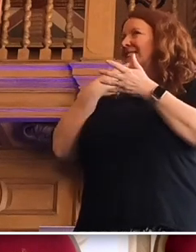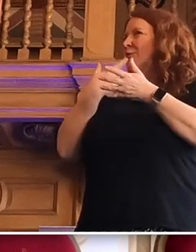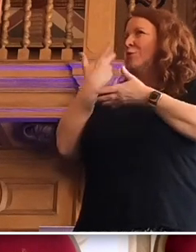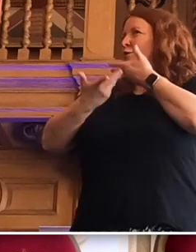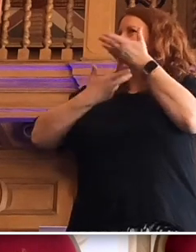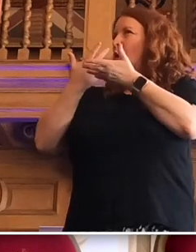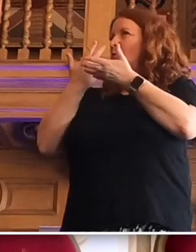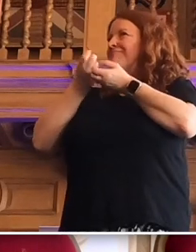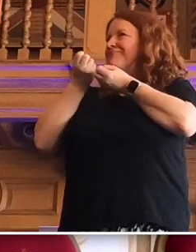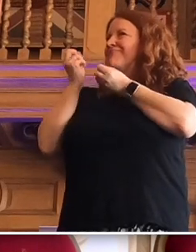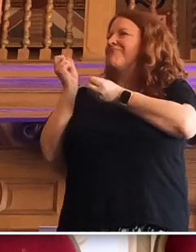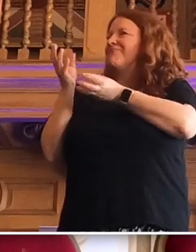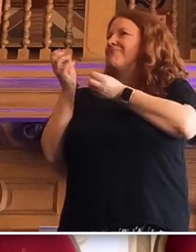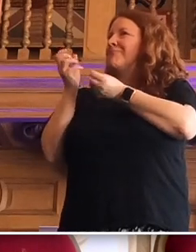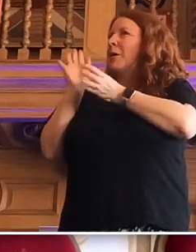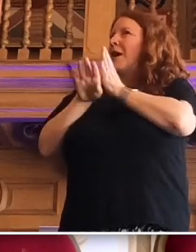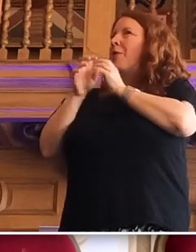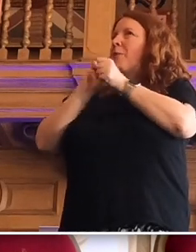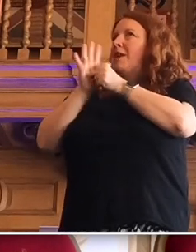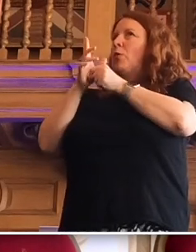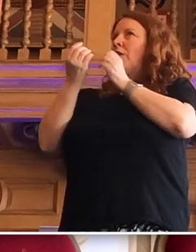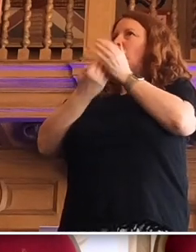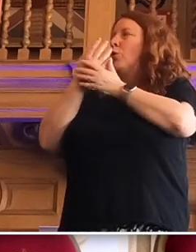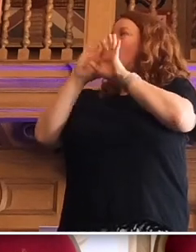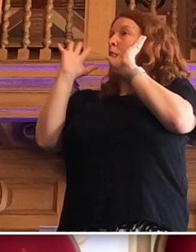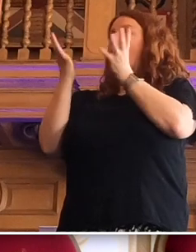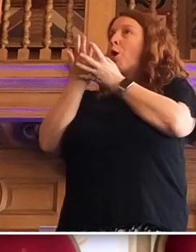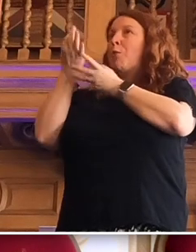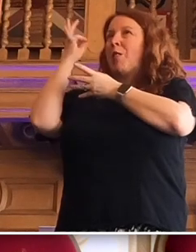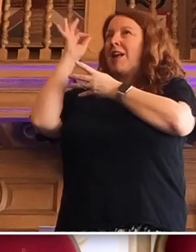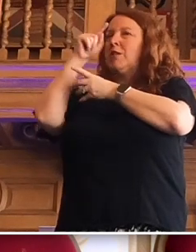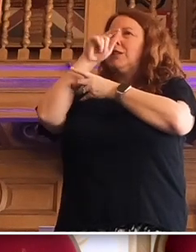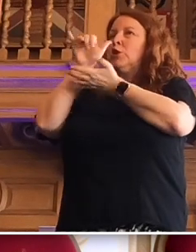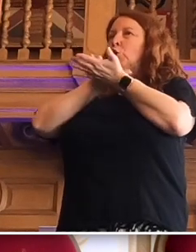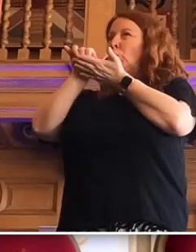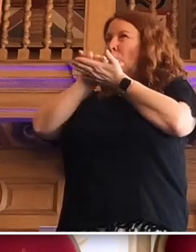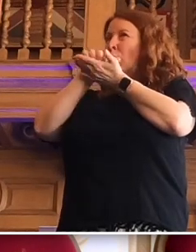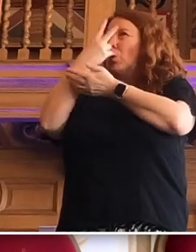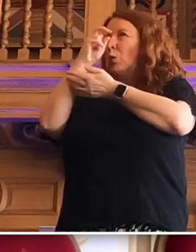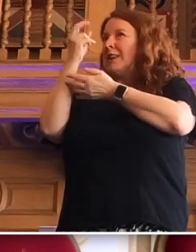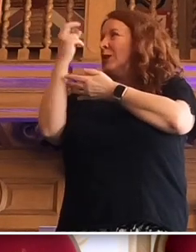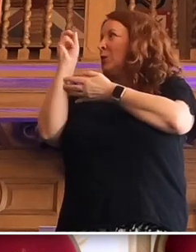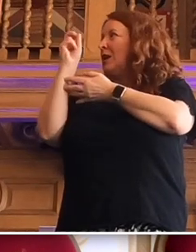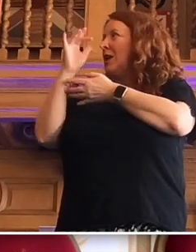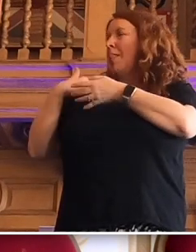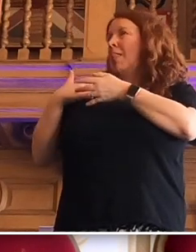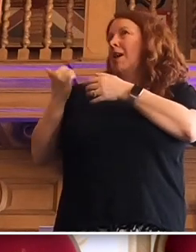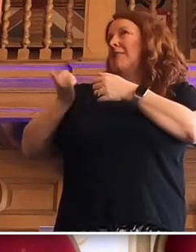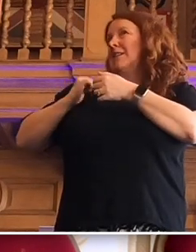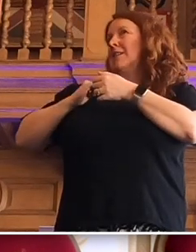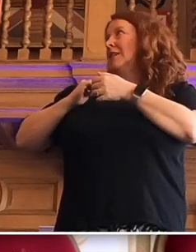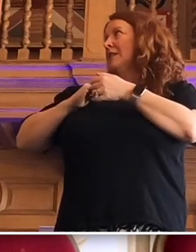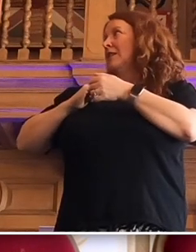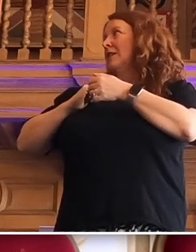with this new global council. In New York City, in 2020, life expectancy for